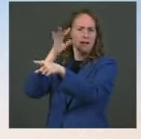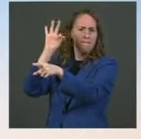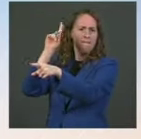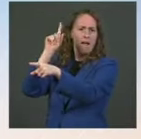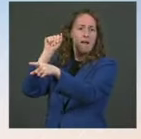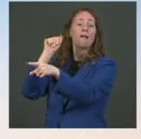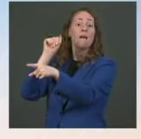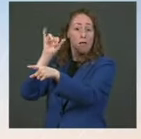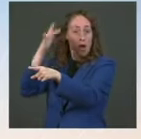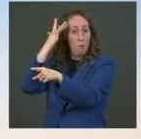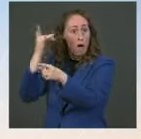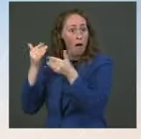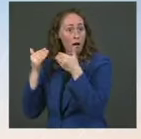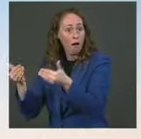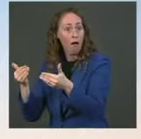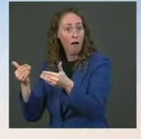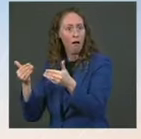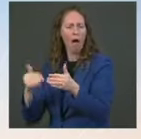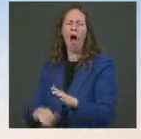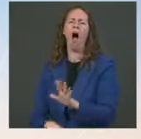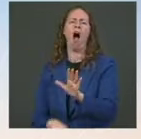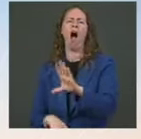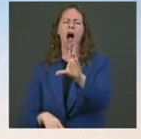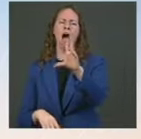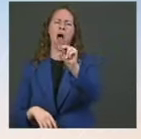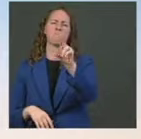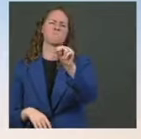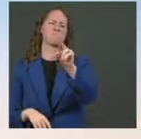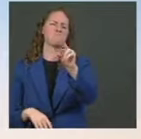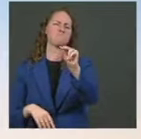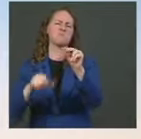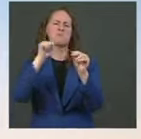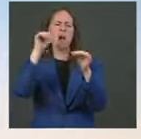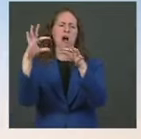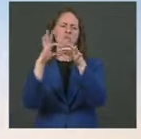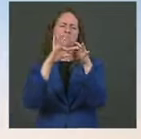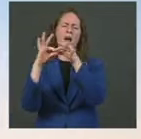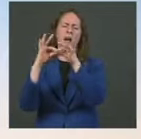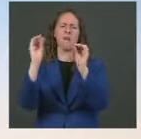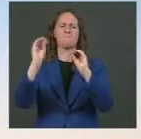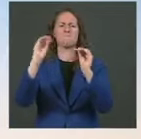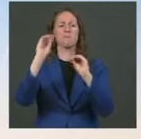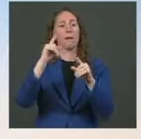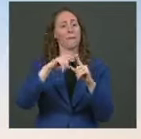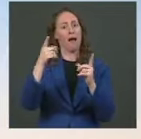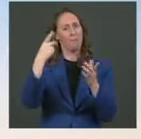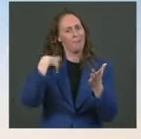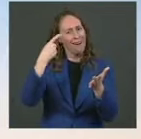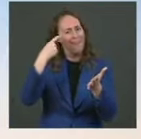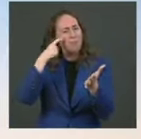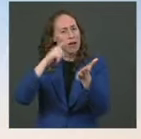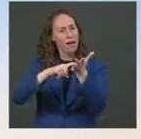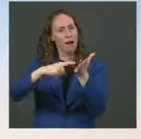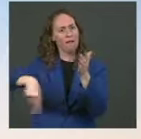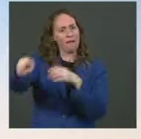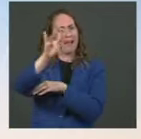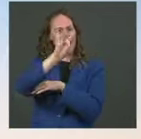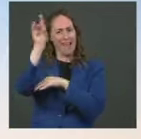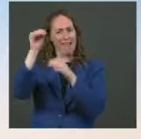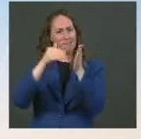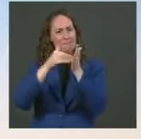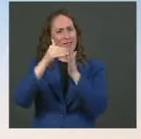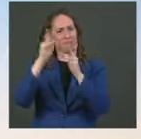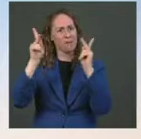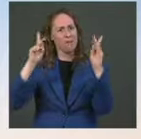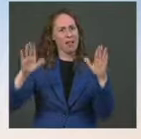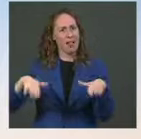mandates? nothing preventing, but I would say, obviously, our preference would be that the 80 million people who are not vaccinated got the vaccine when it was available.